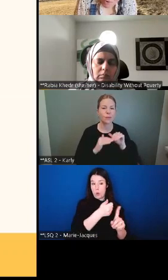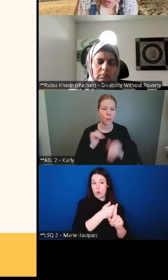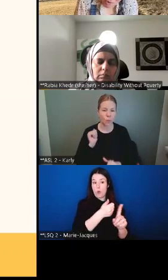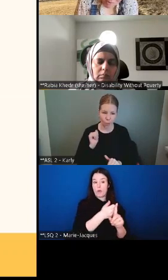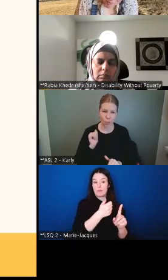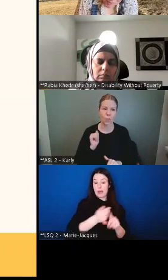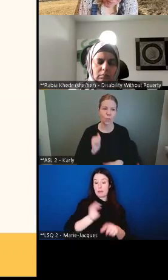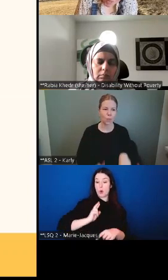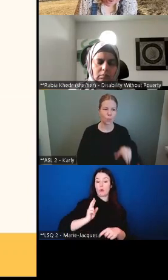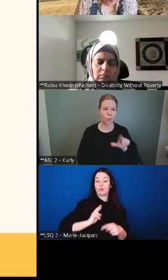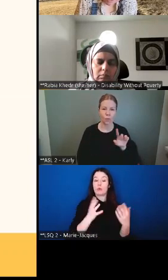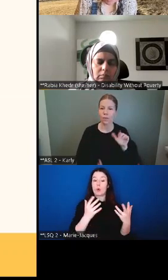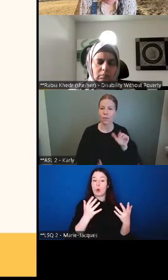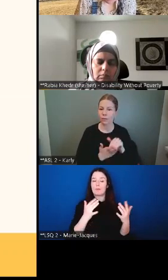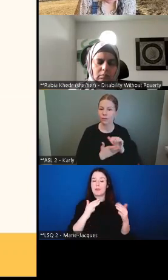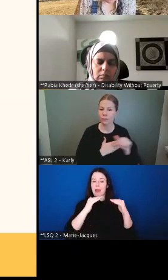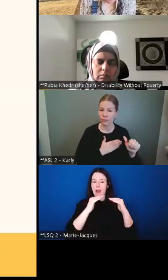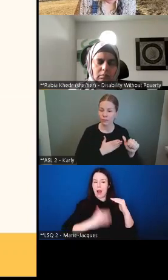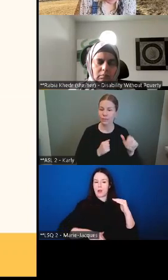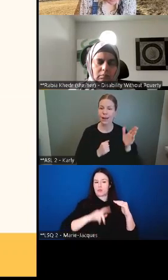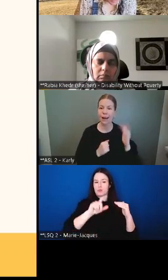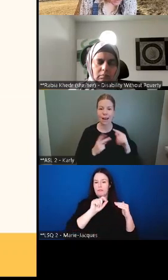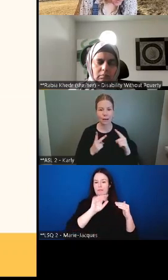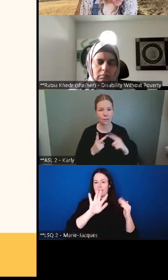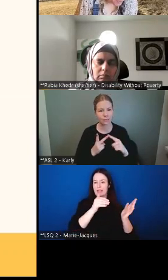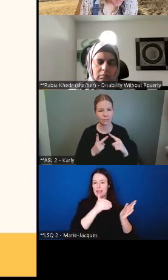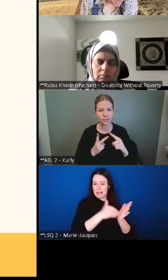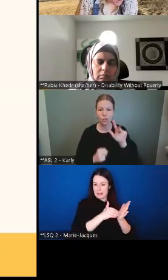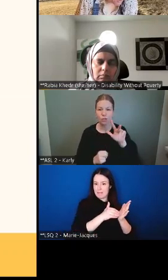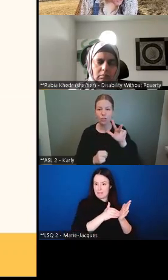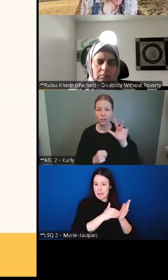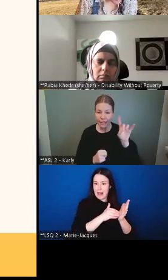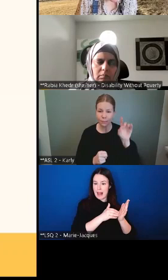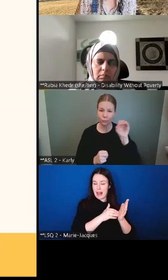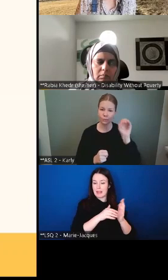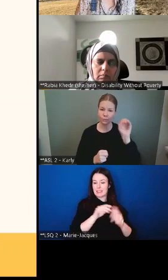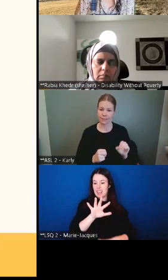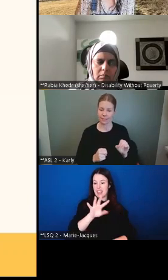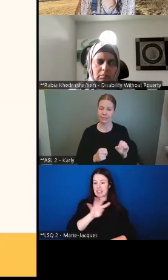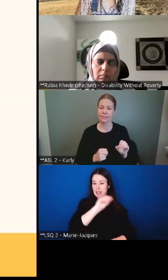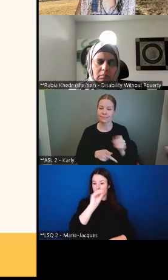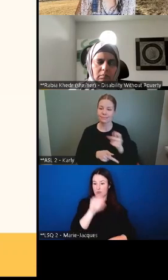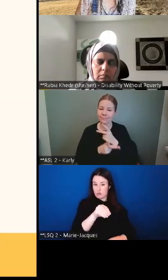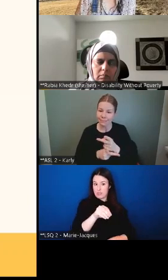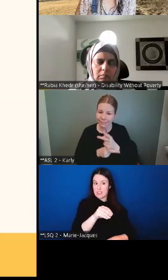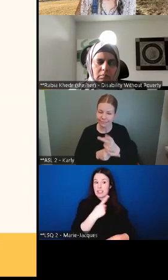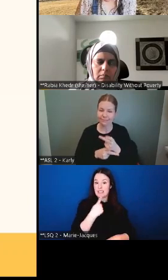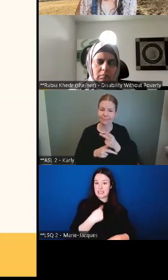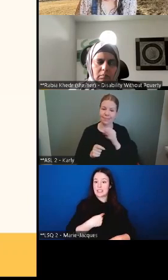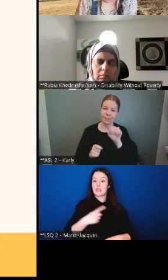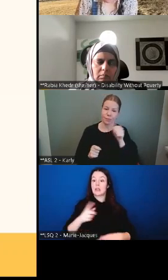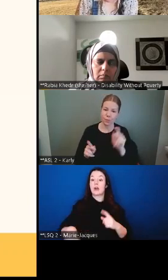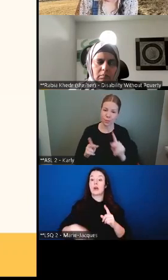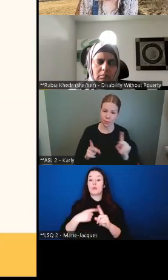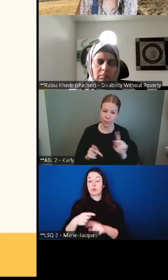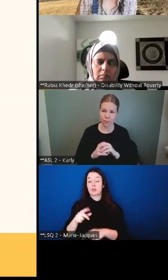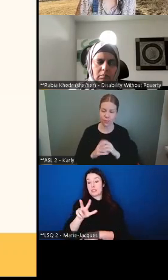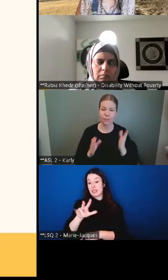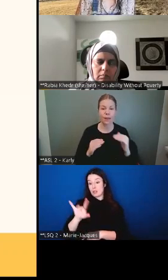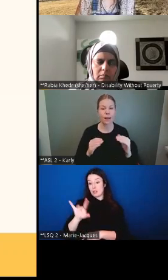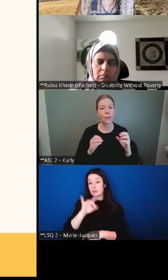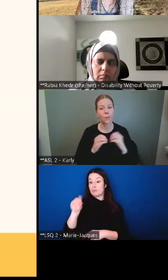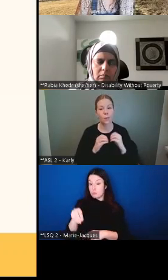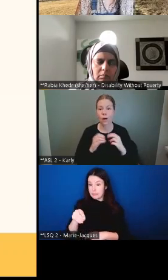even more were carers, 38% were carers. And in this group, we had a higher indigenous